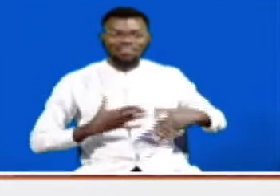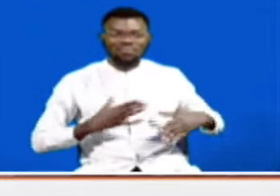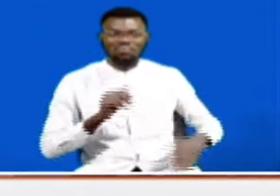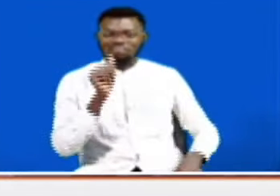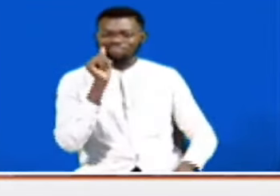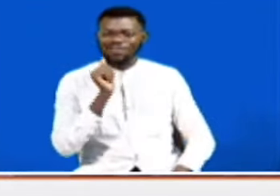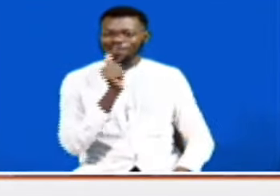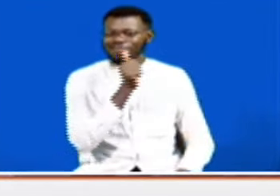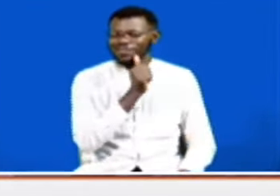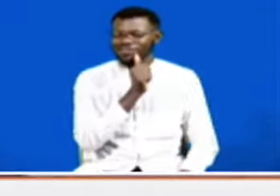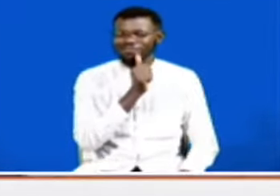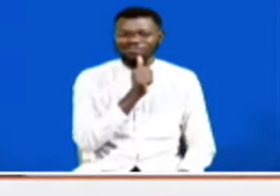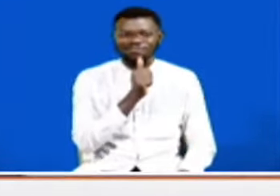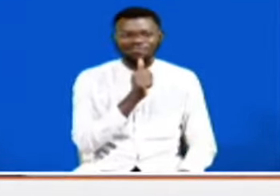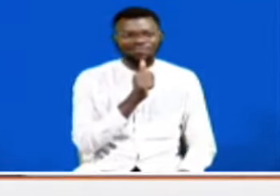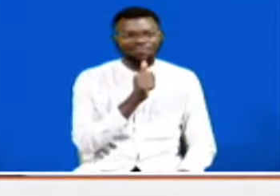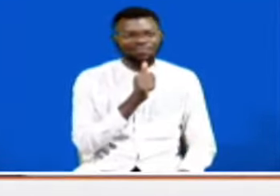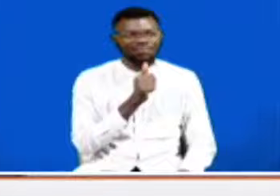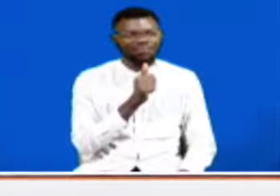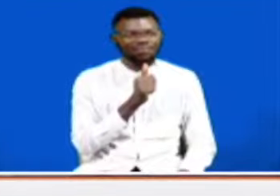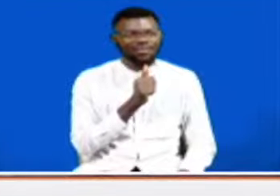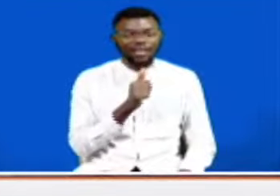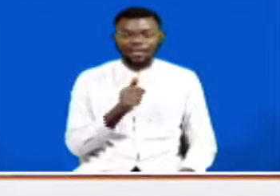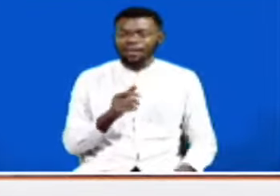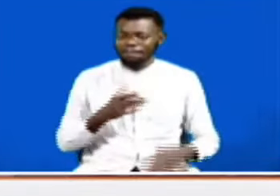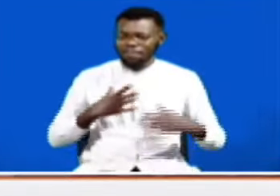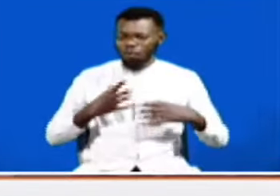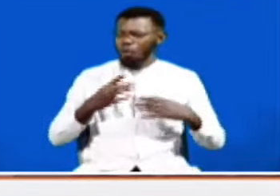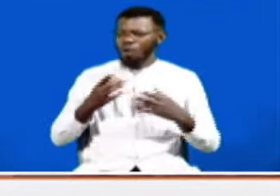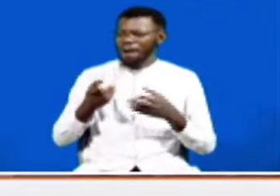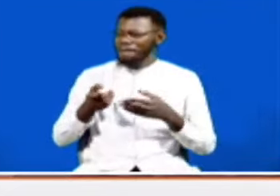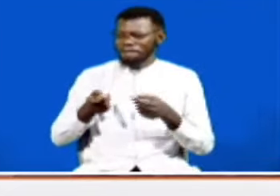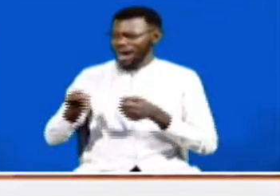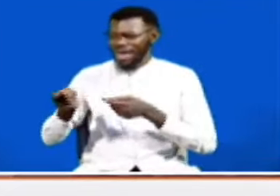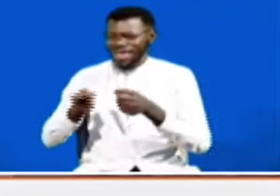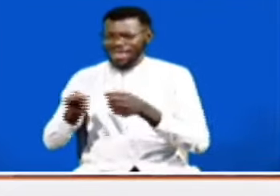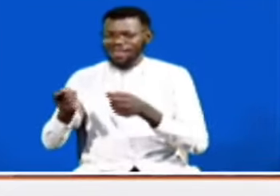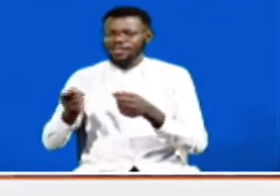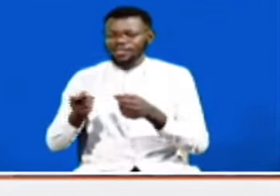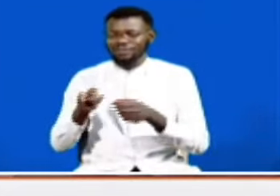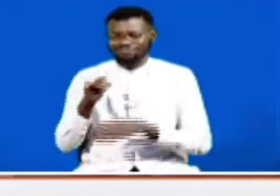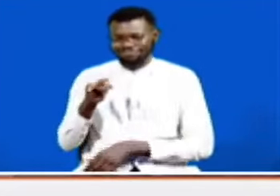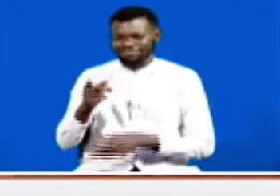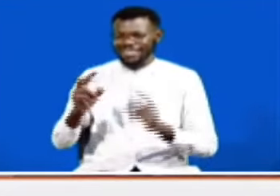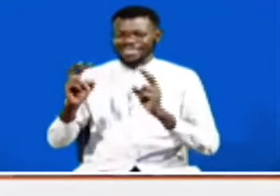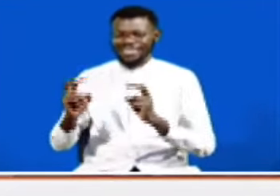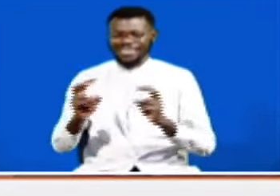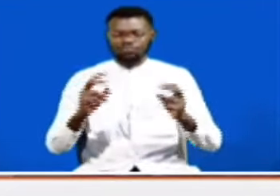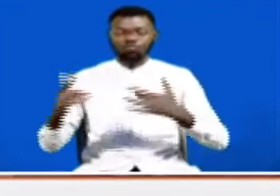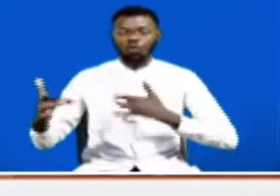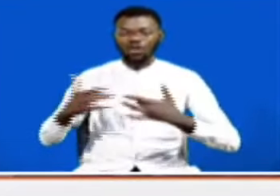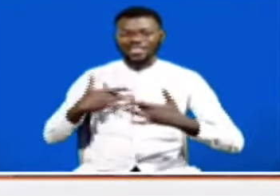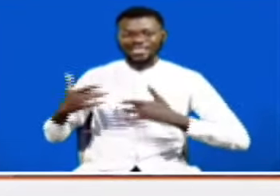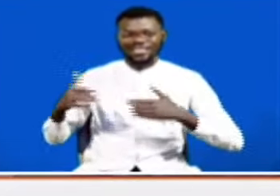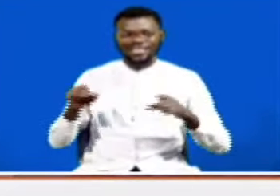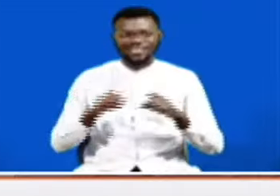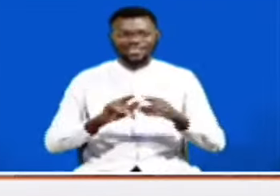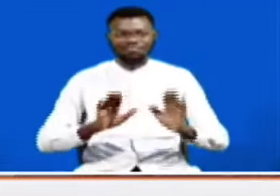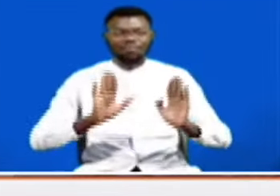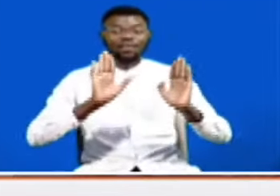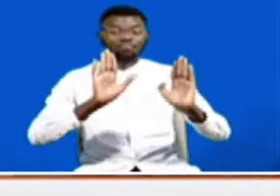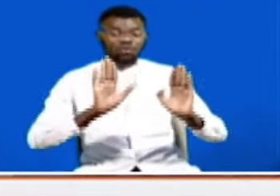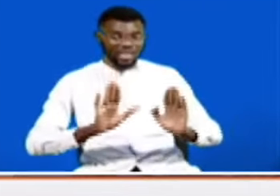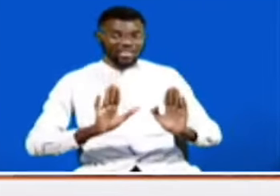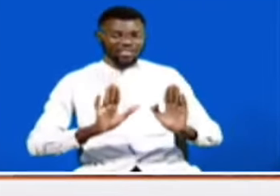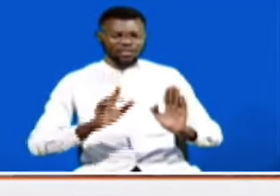do you do that? As long as they can buy it. As long as they can buy it. There are conceptual issues. But more importantly, and that's now what caused us to